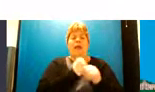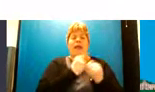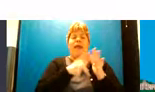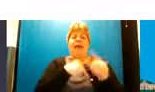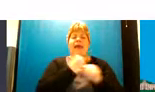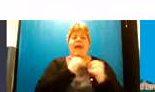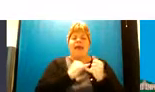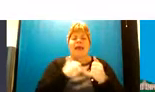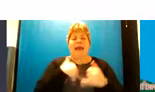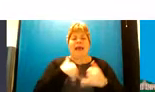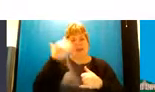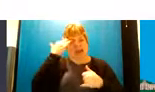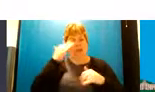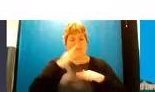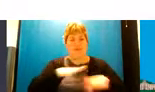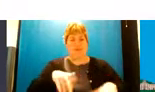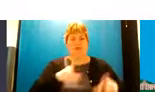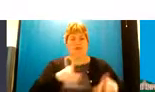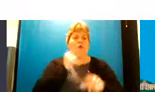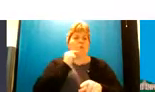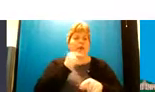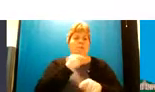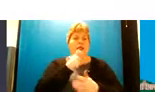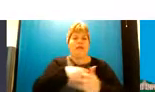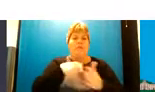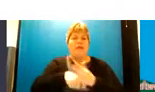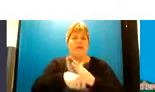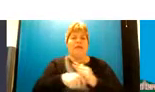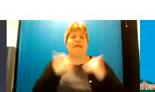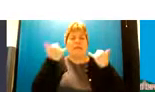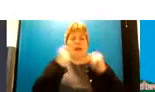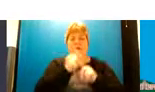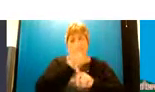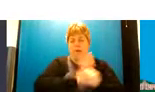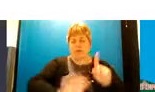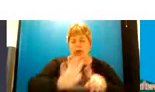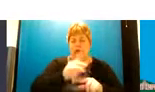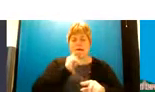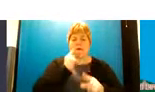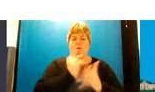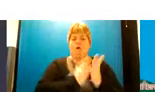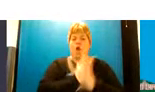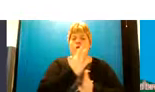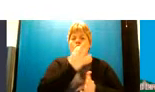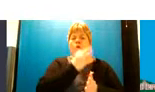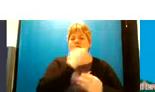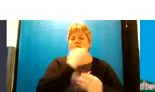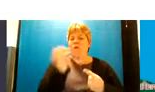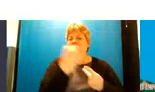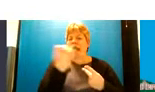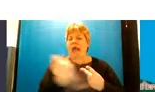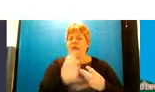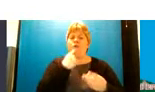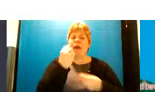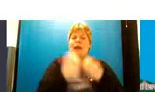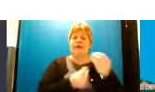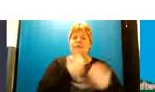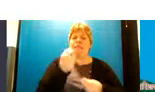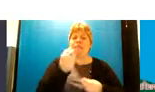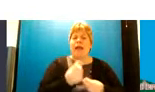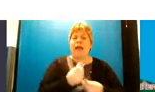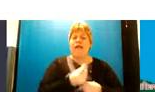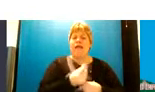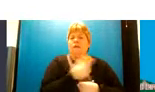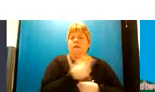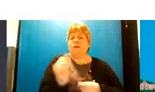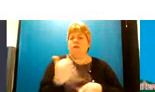people's mental health commissioning at derby and derbyshire ccg so i'm going to take you through just a few slides that explain some of the